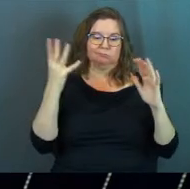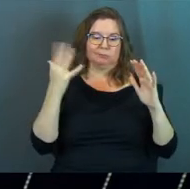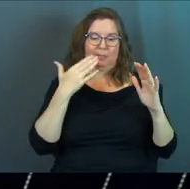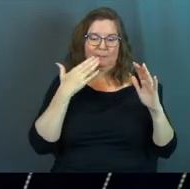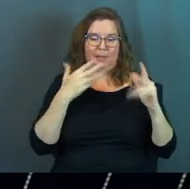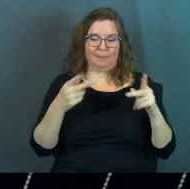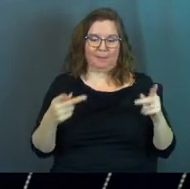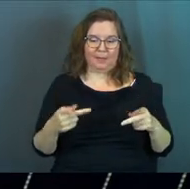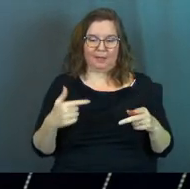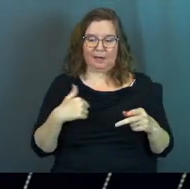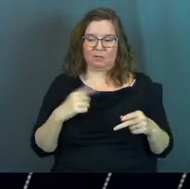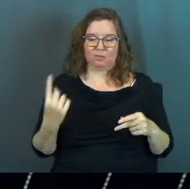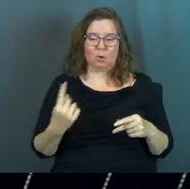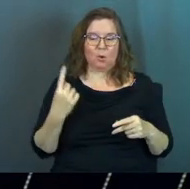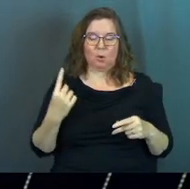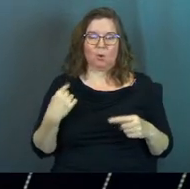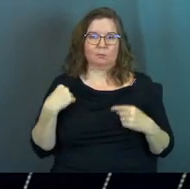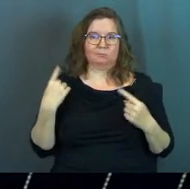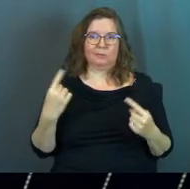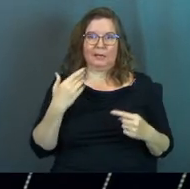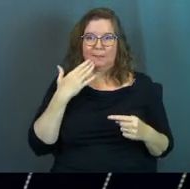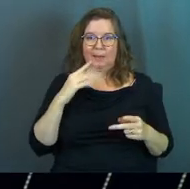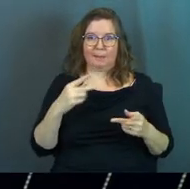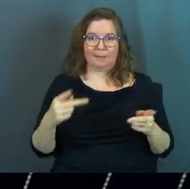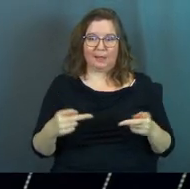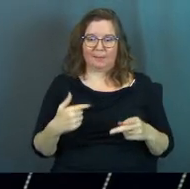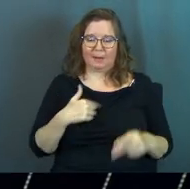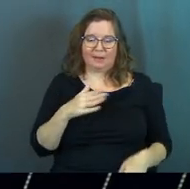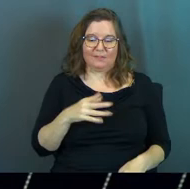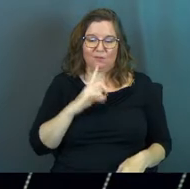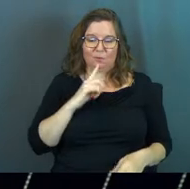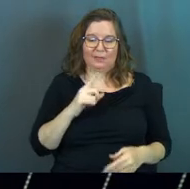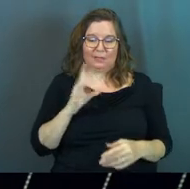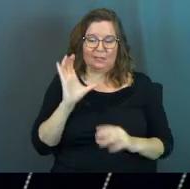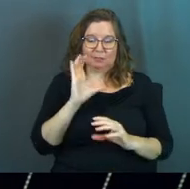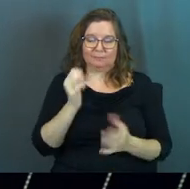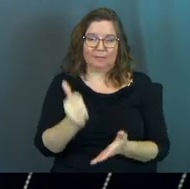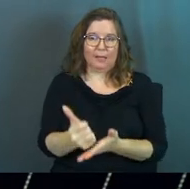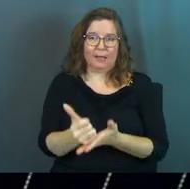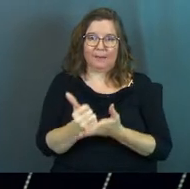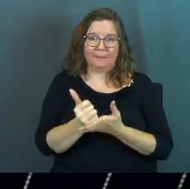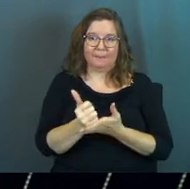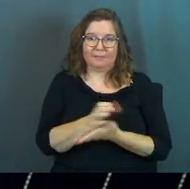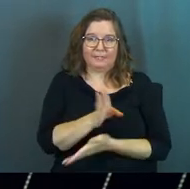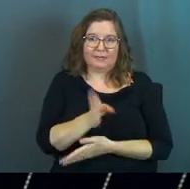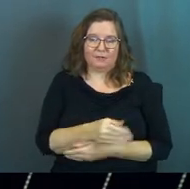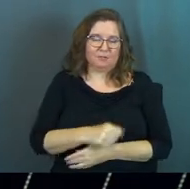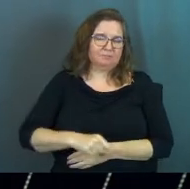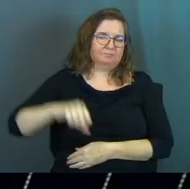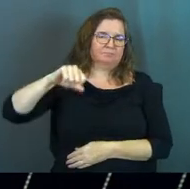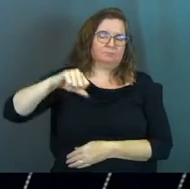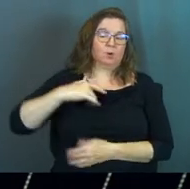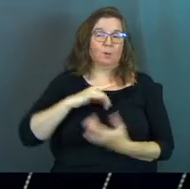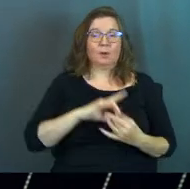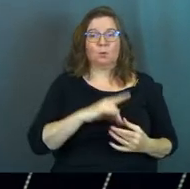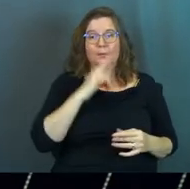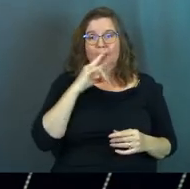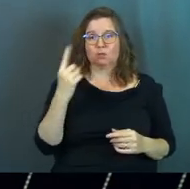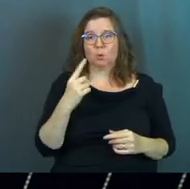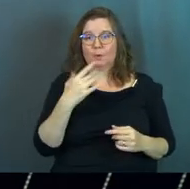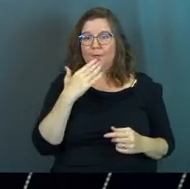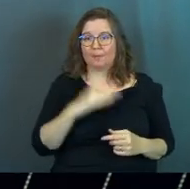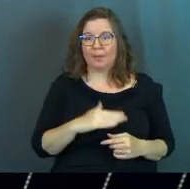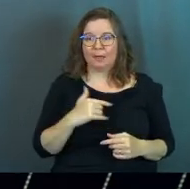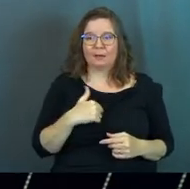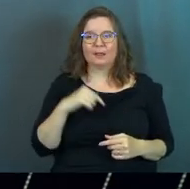place in this way, and it's just always been in a bad place, and I've never really sought help. Or my relationship with my kids has just